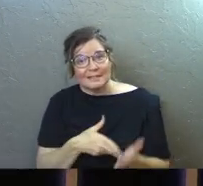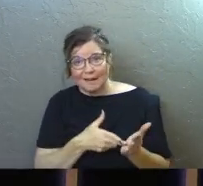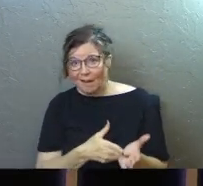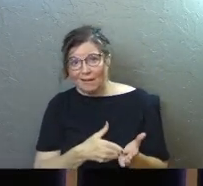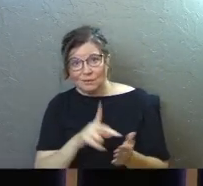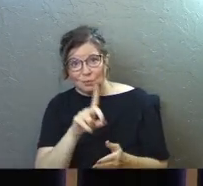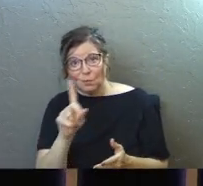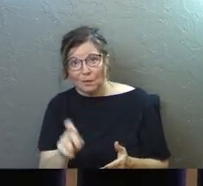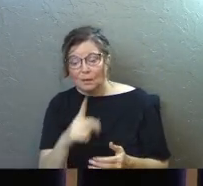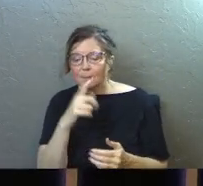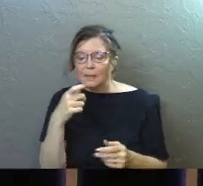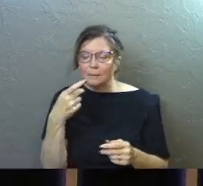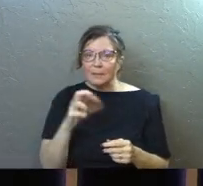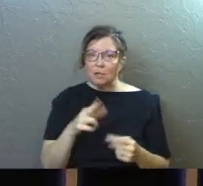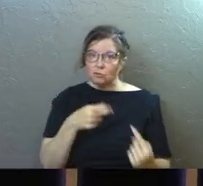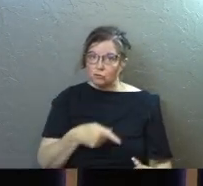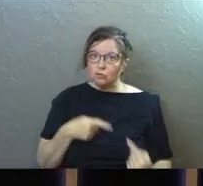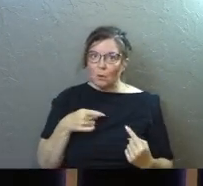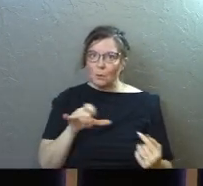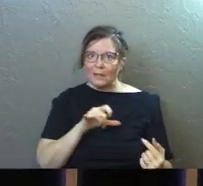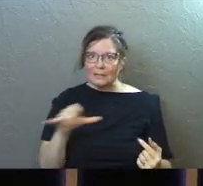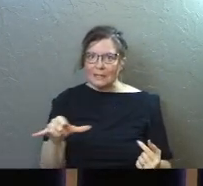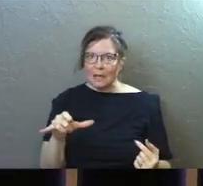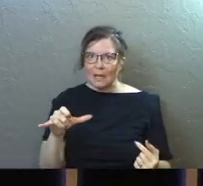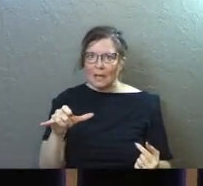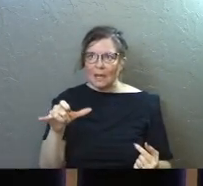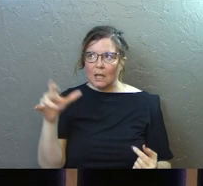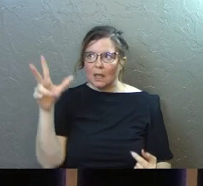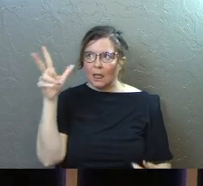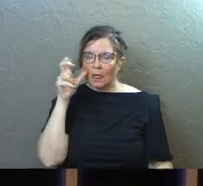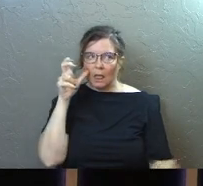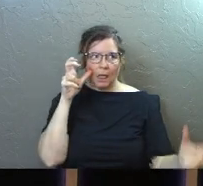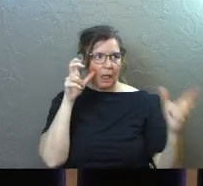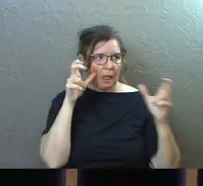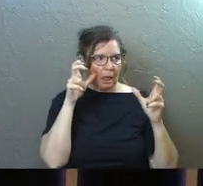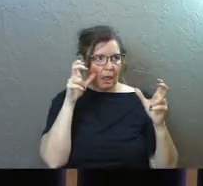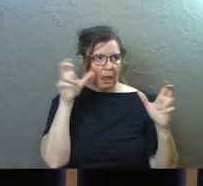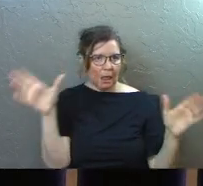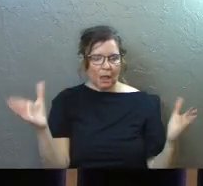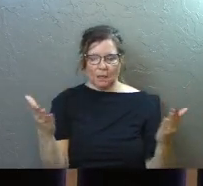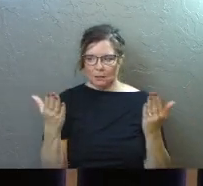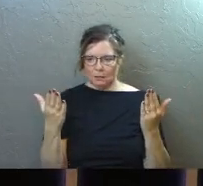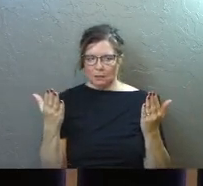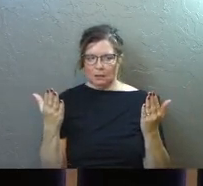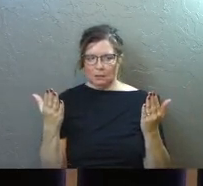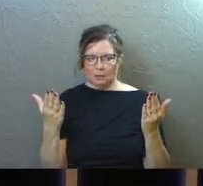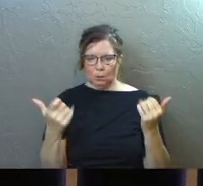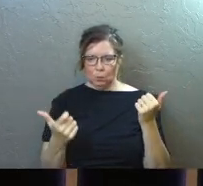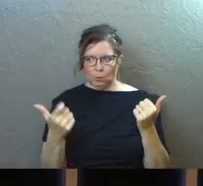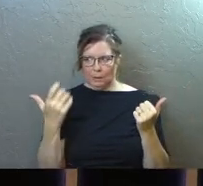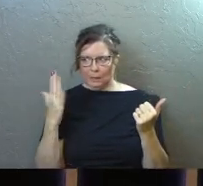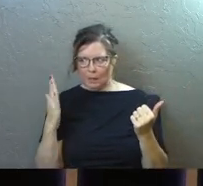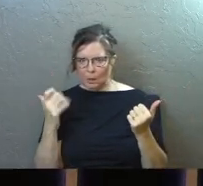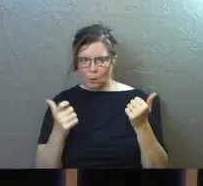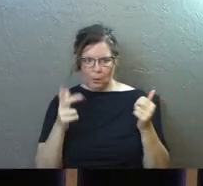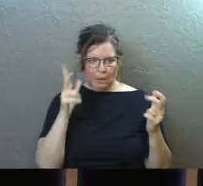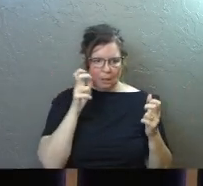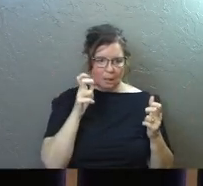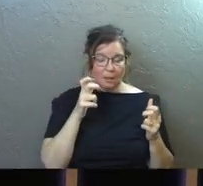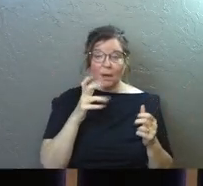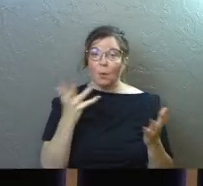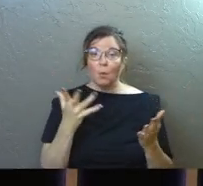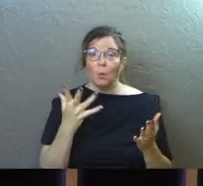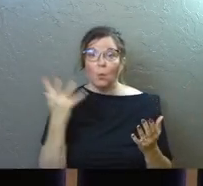honesty in that because Peter struggled with the same thing. Here's what's beautiful about Peter's situation. Jesus was